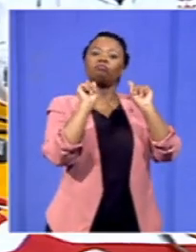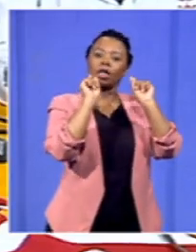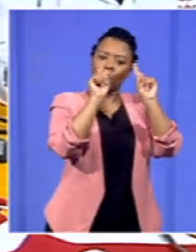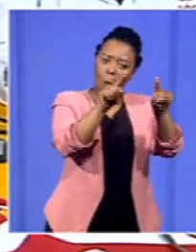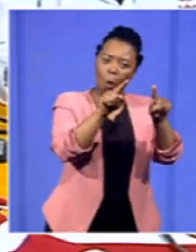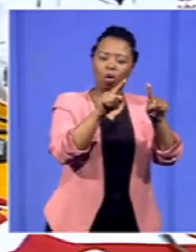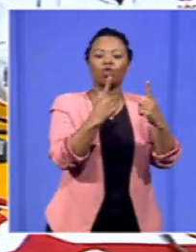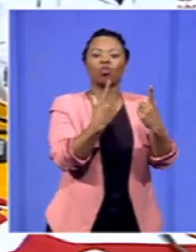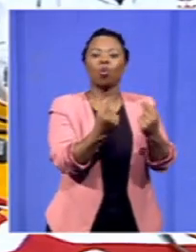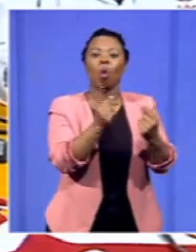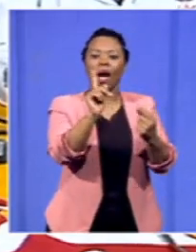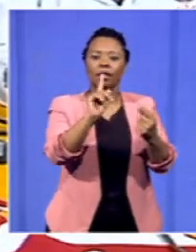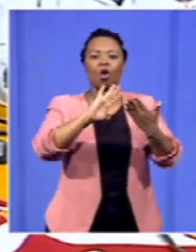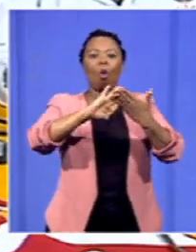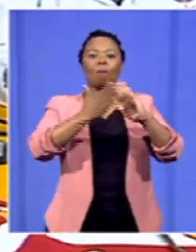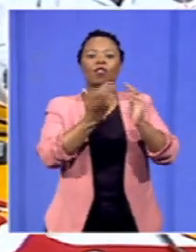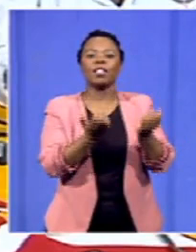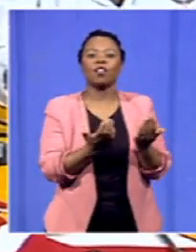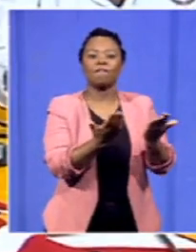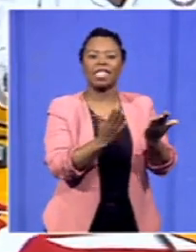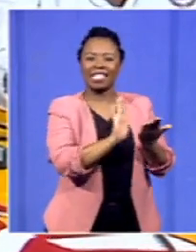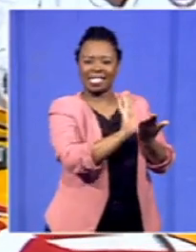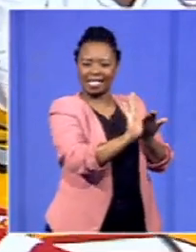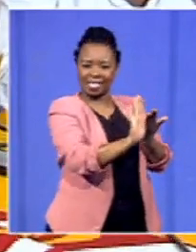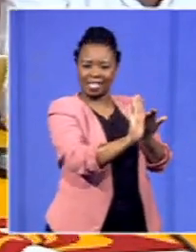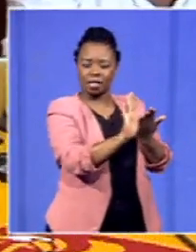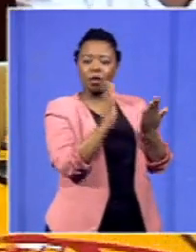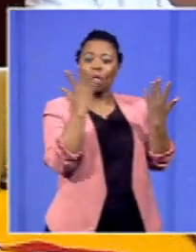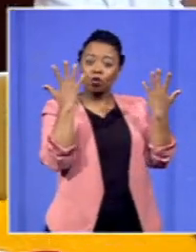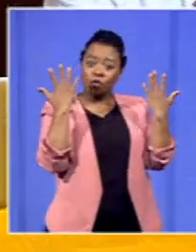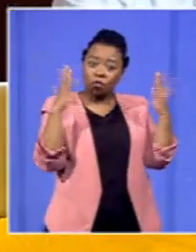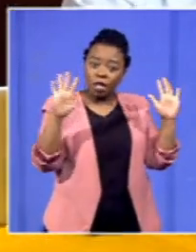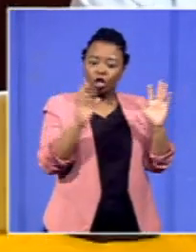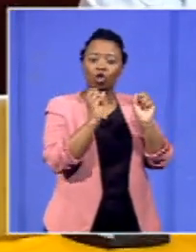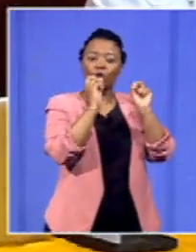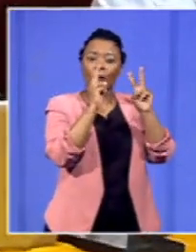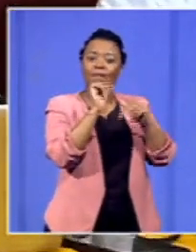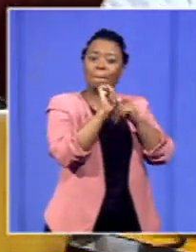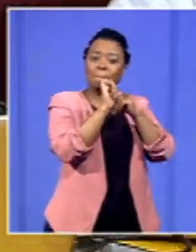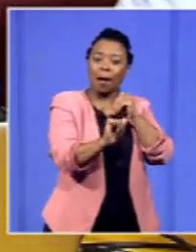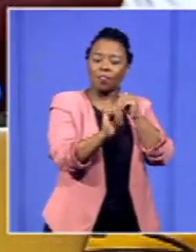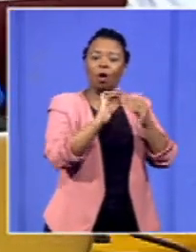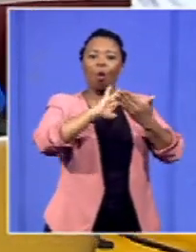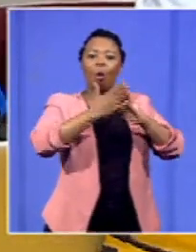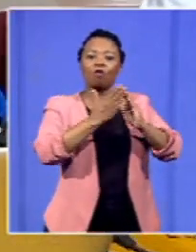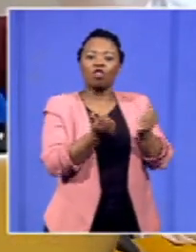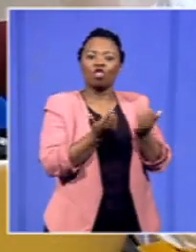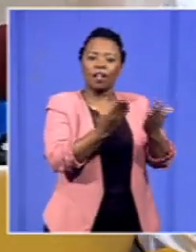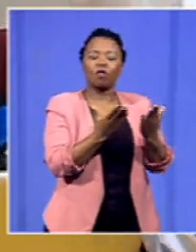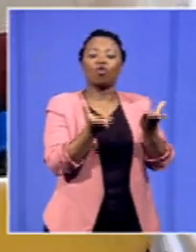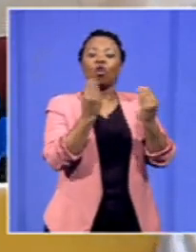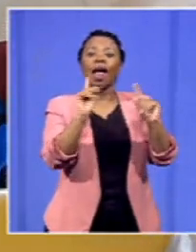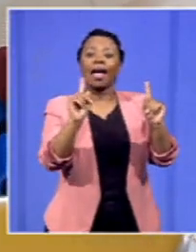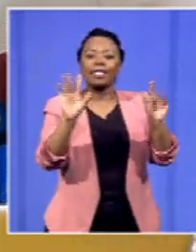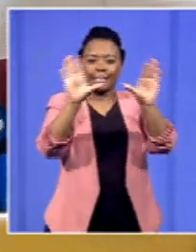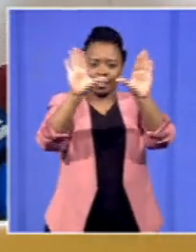we call community service and after you have completed that 12 months of community service you then get your certificate which